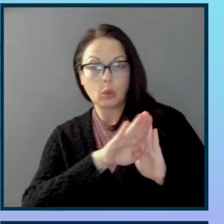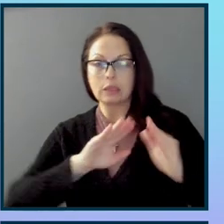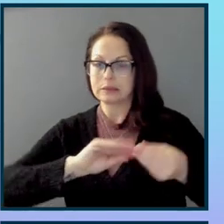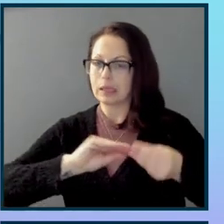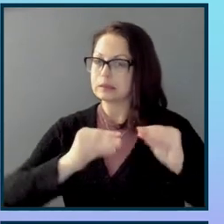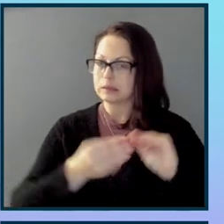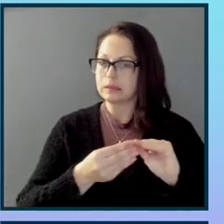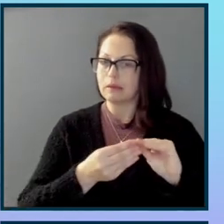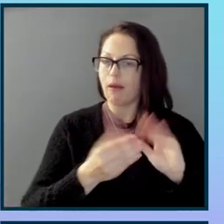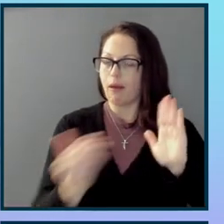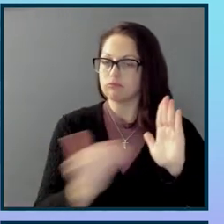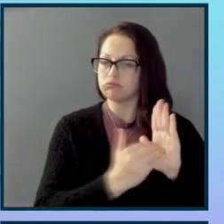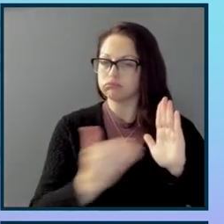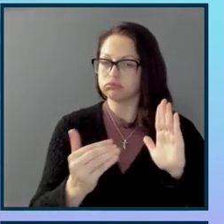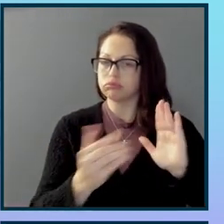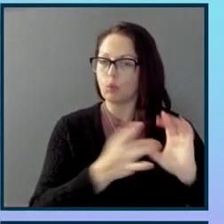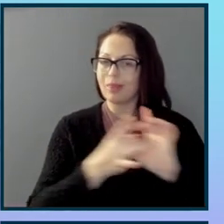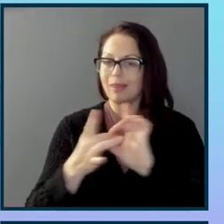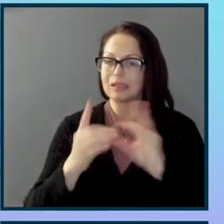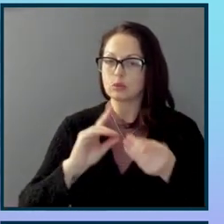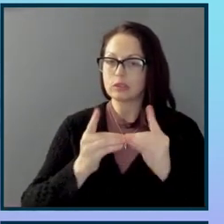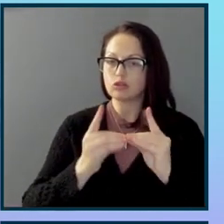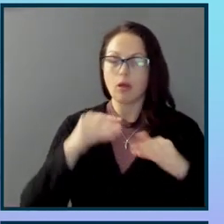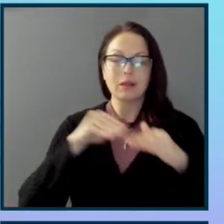relating to digital accessibility.